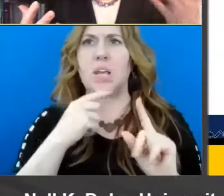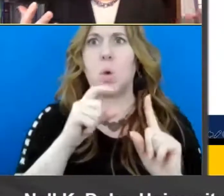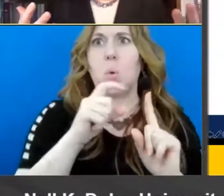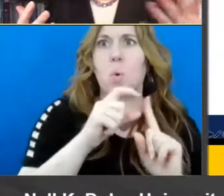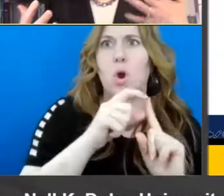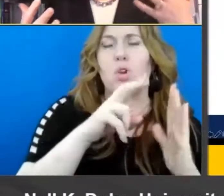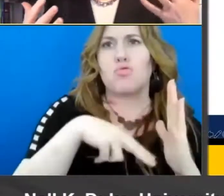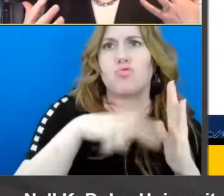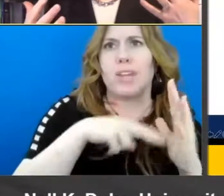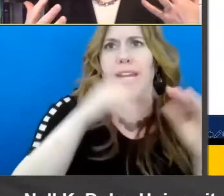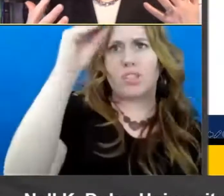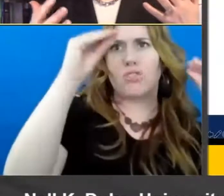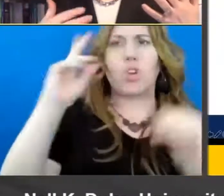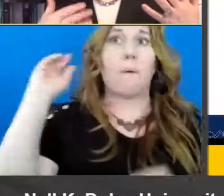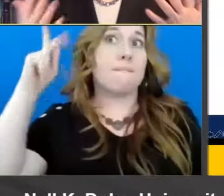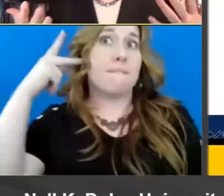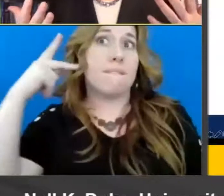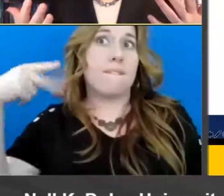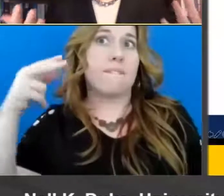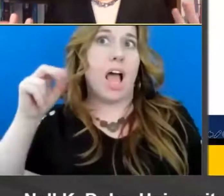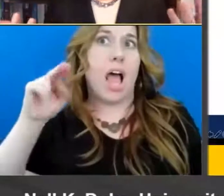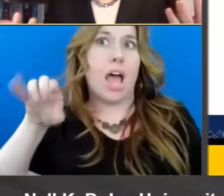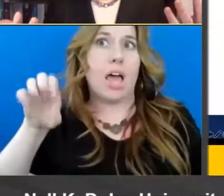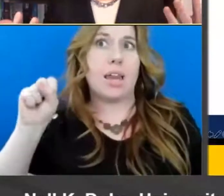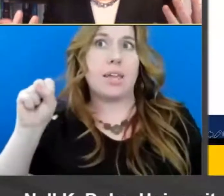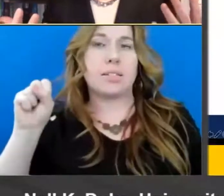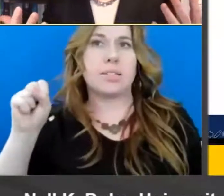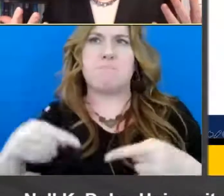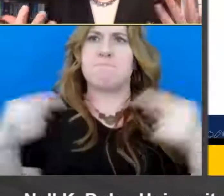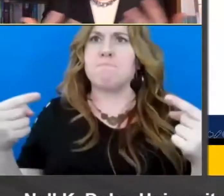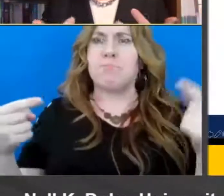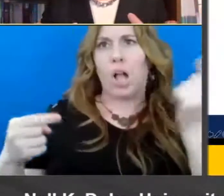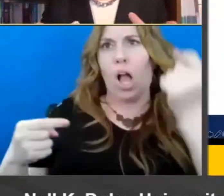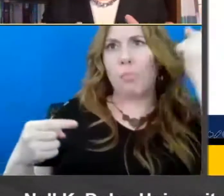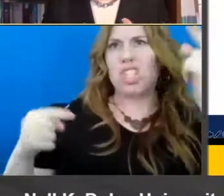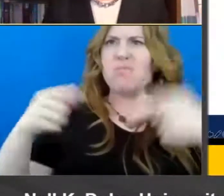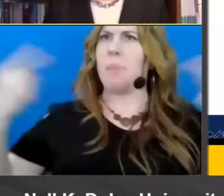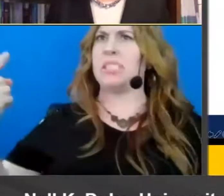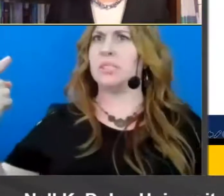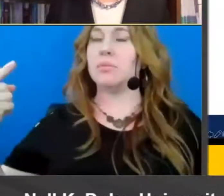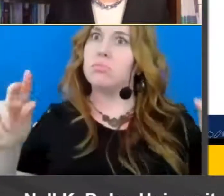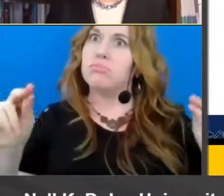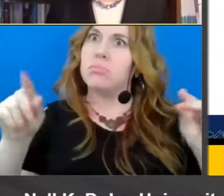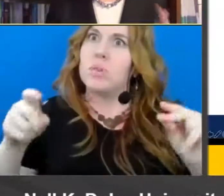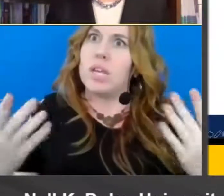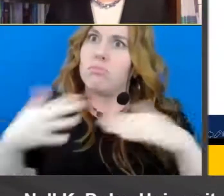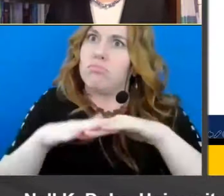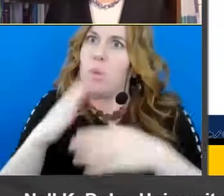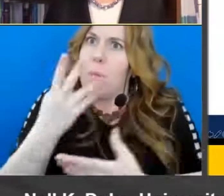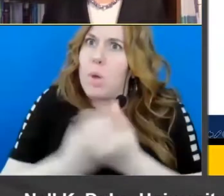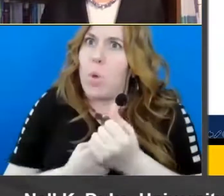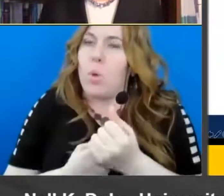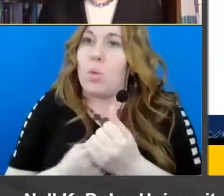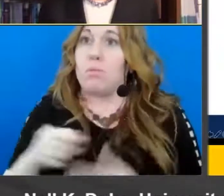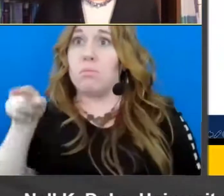phonics instruction specifically against comprehension because you need both of those things you can't have one uh